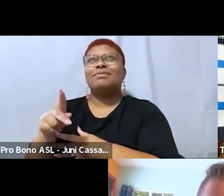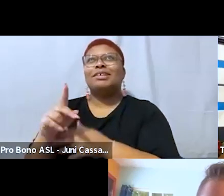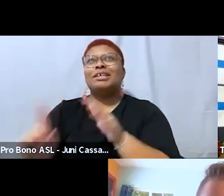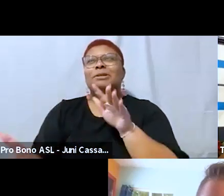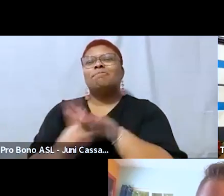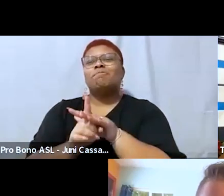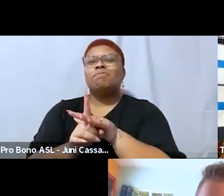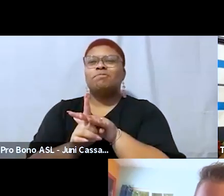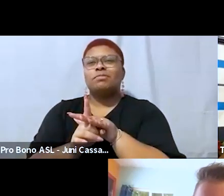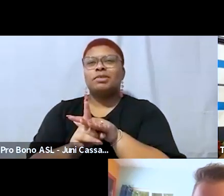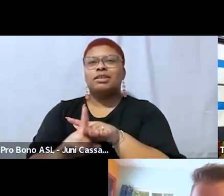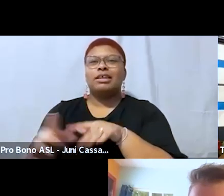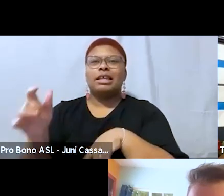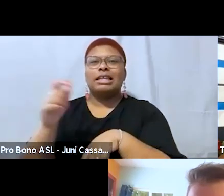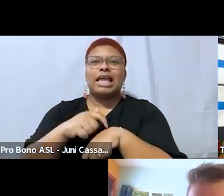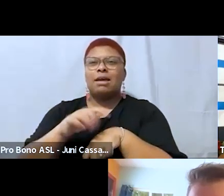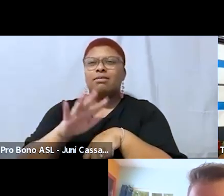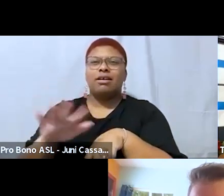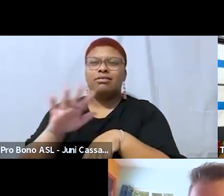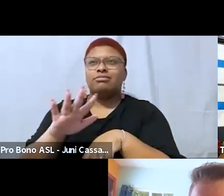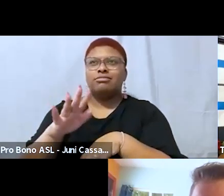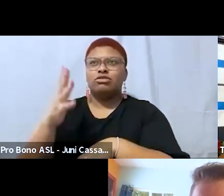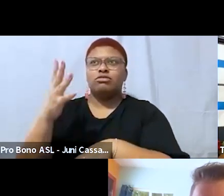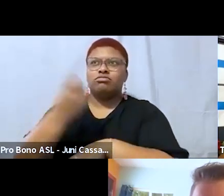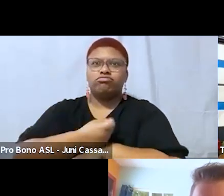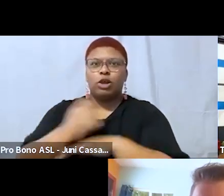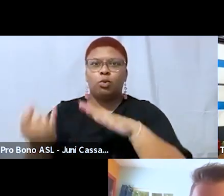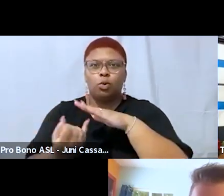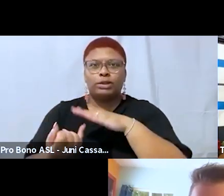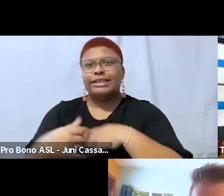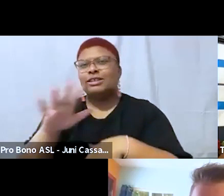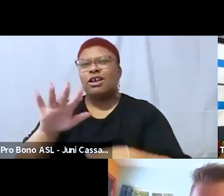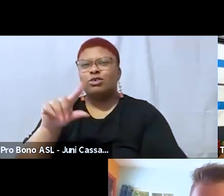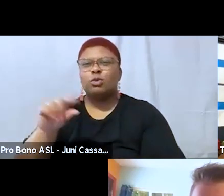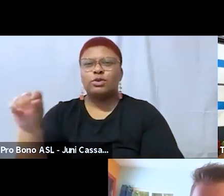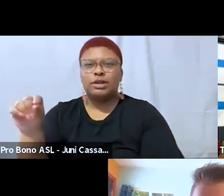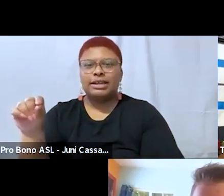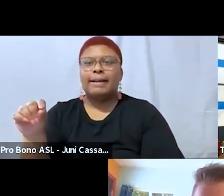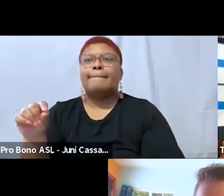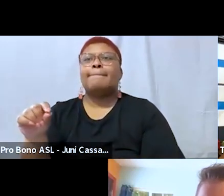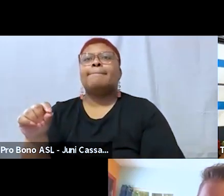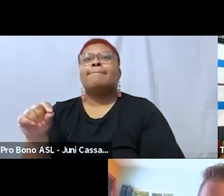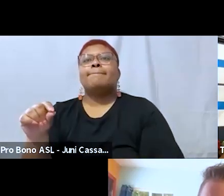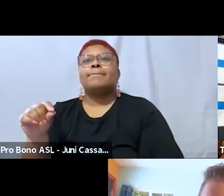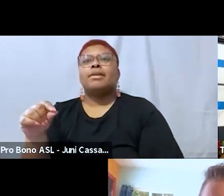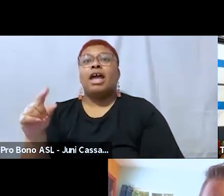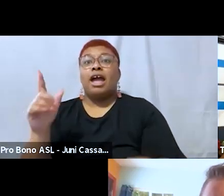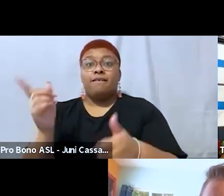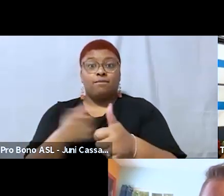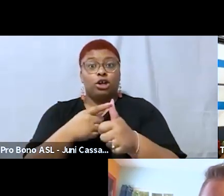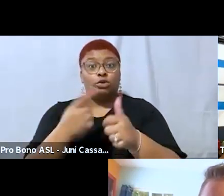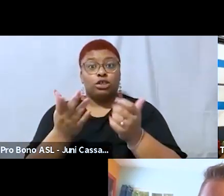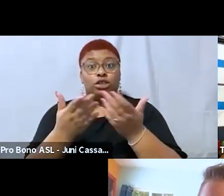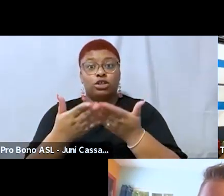of the lockdown so um 2020 um towards the end of the year um at first it was just open to